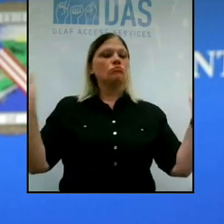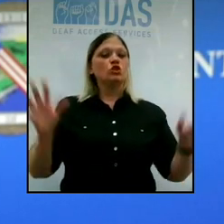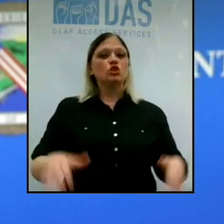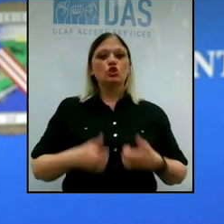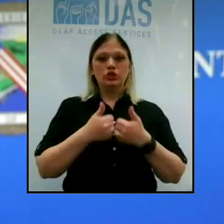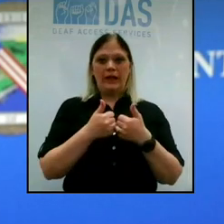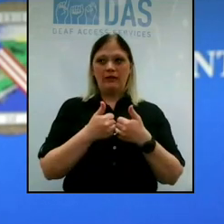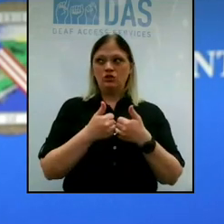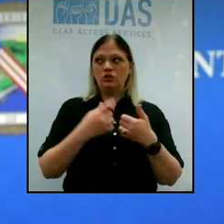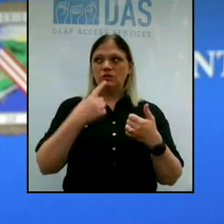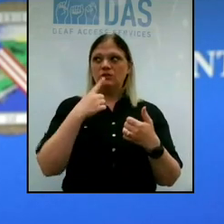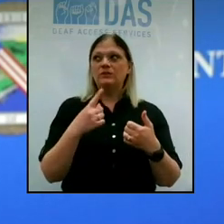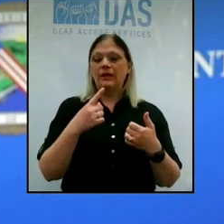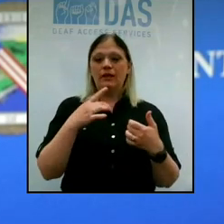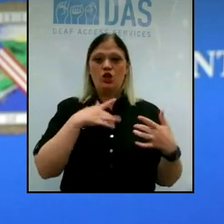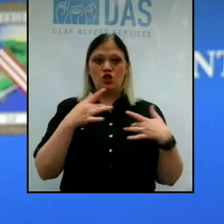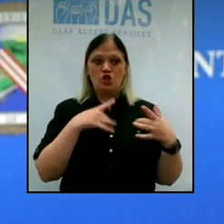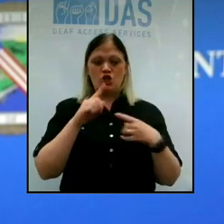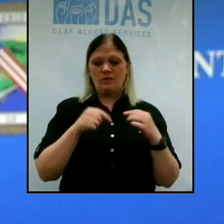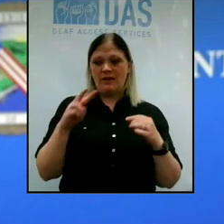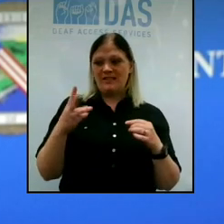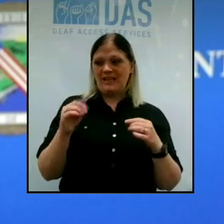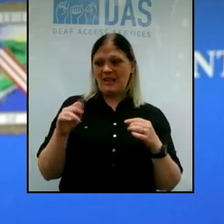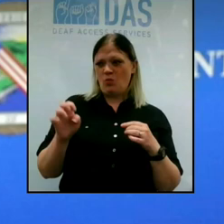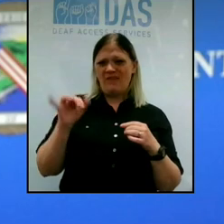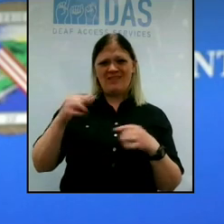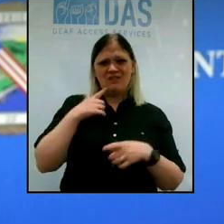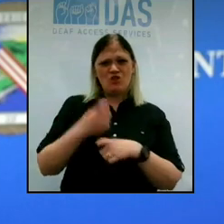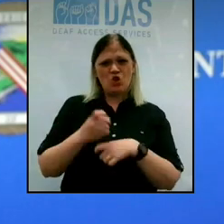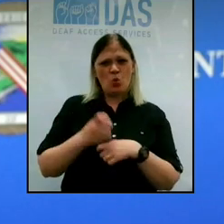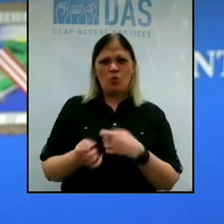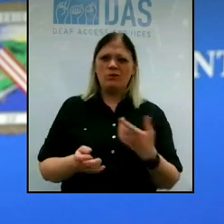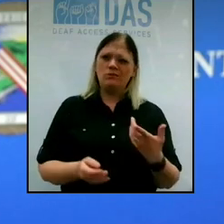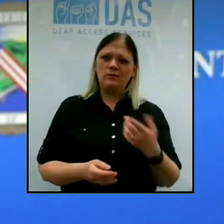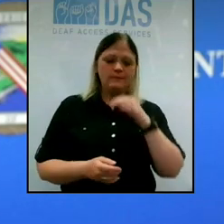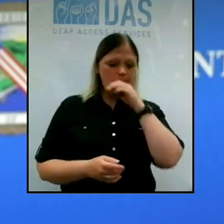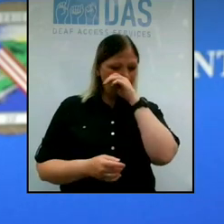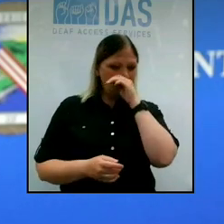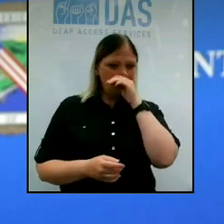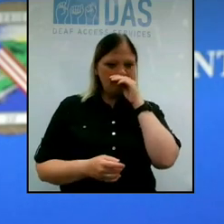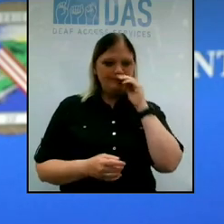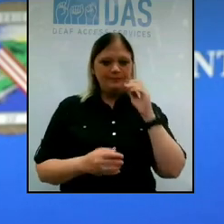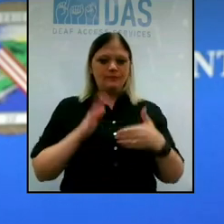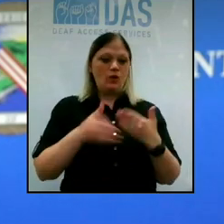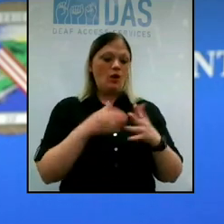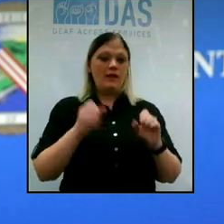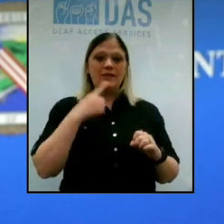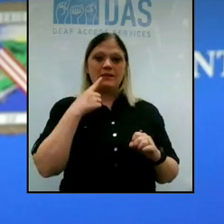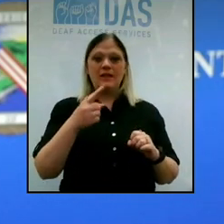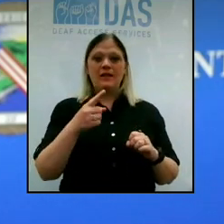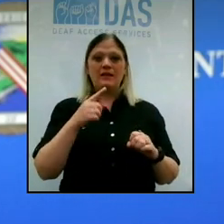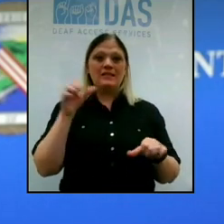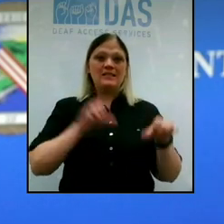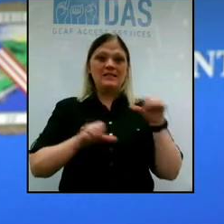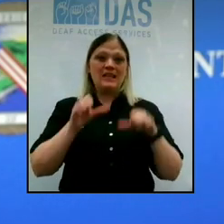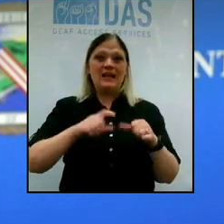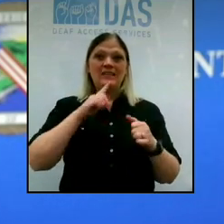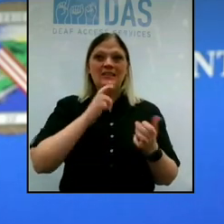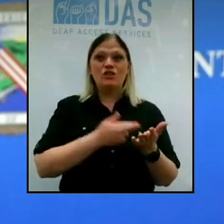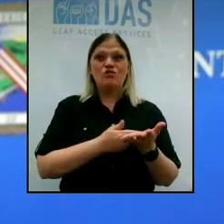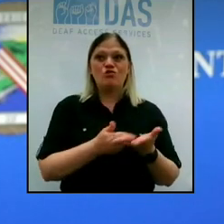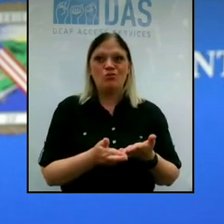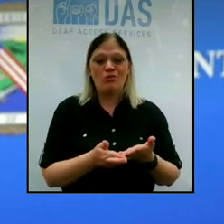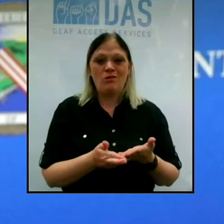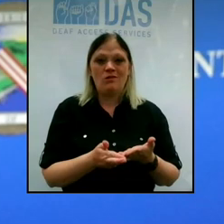even calling concerns about a second wave, in their words, a joke. Well, all I can tell you is that science is truth. And what